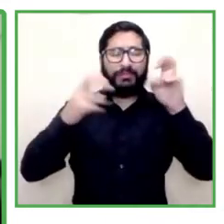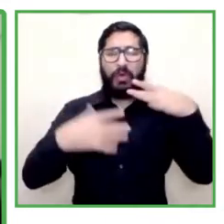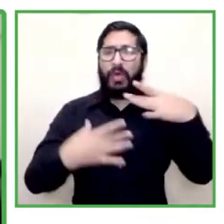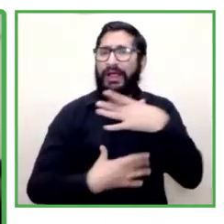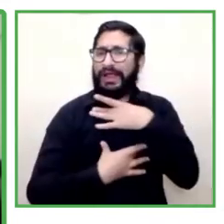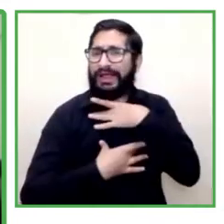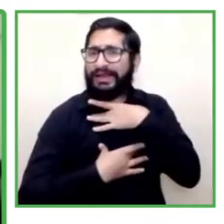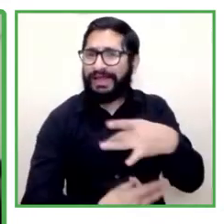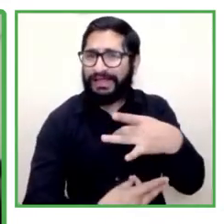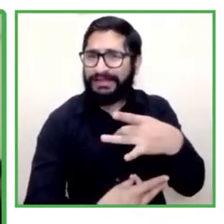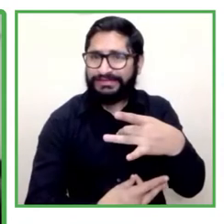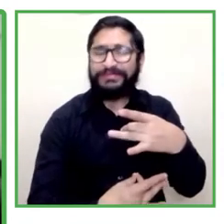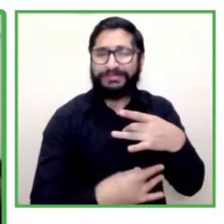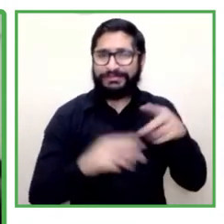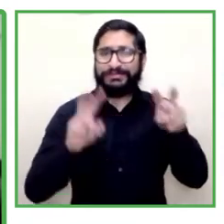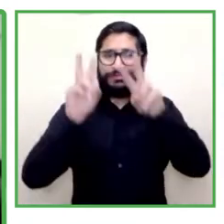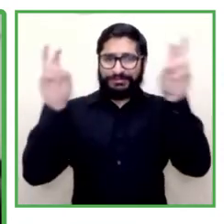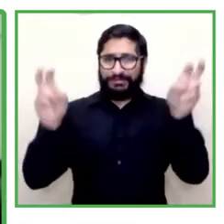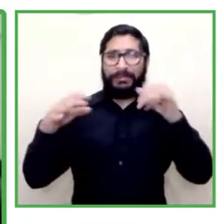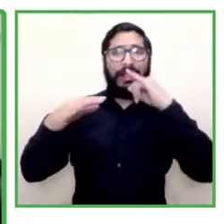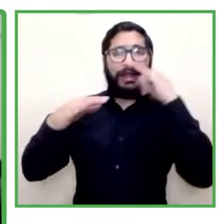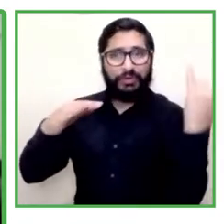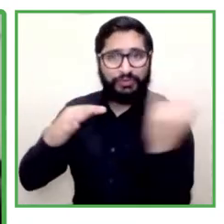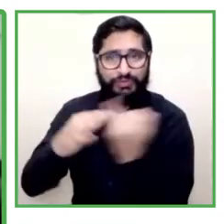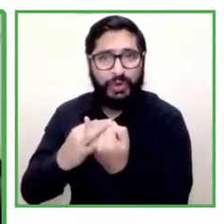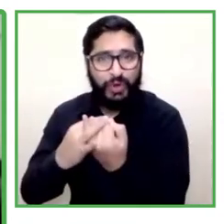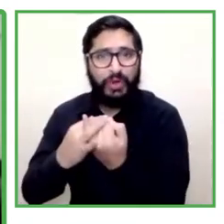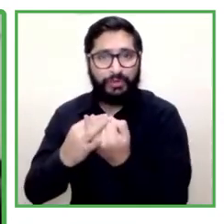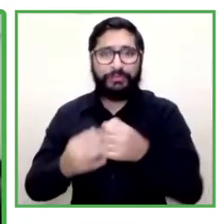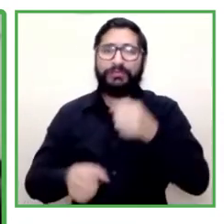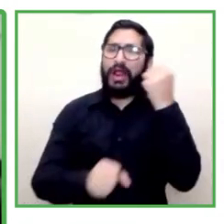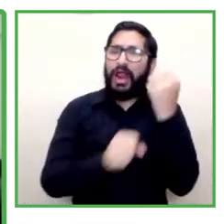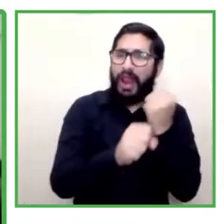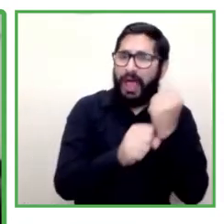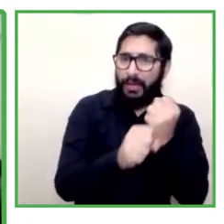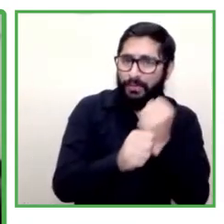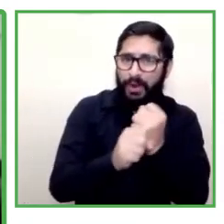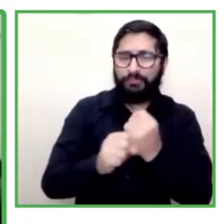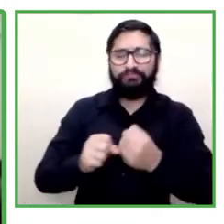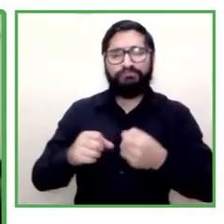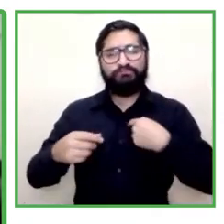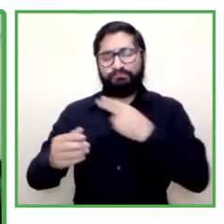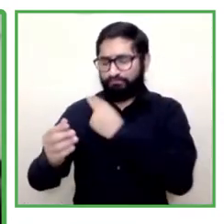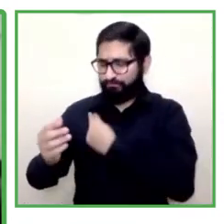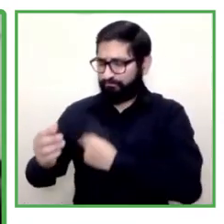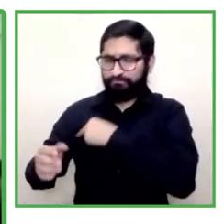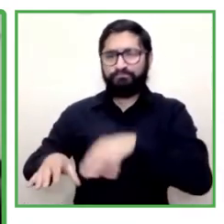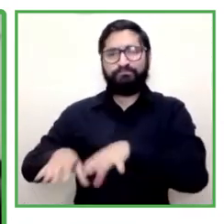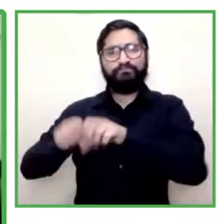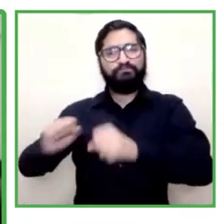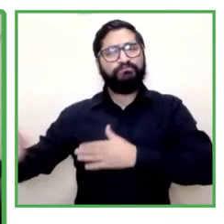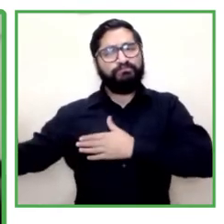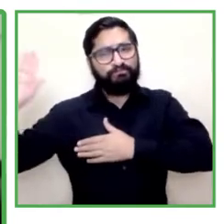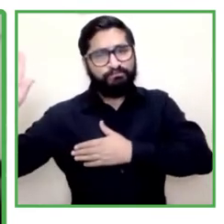So we're going to be working strongly and very committed to